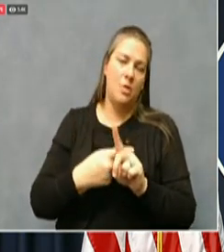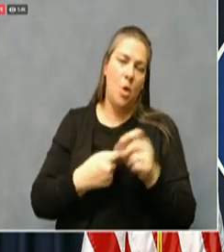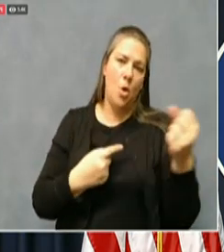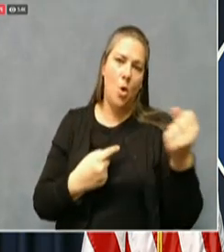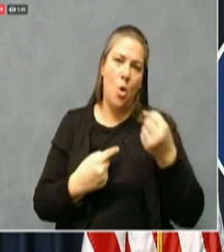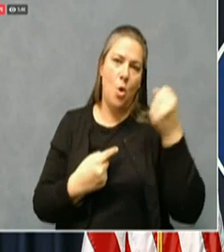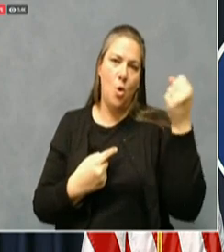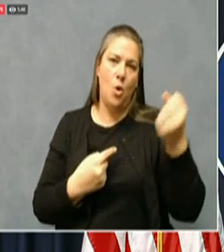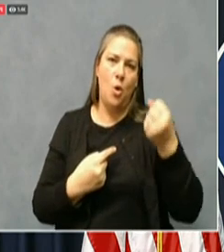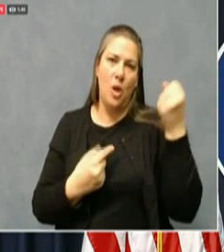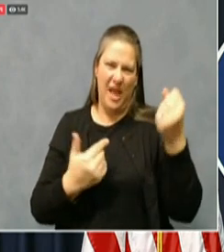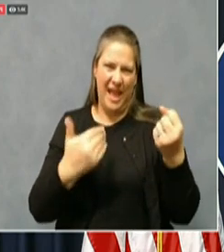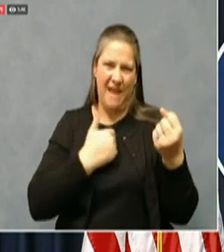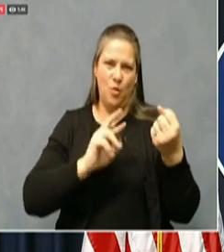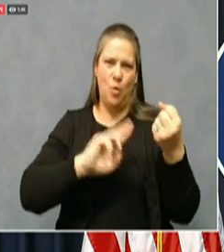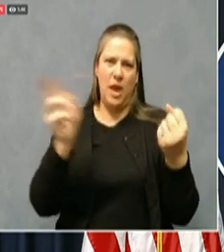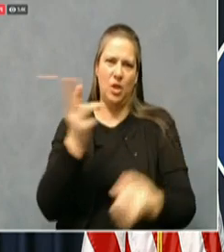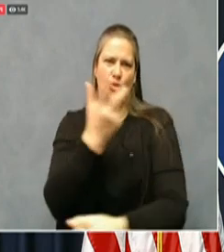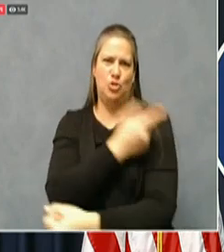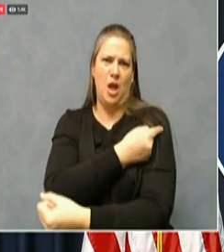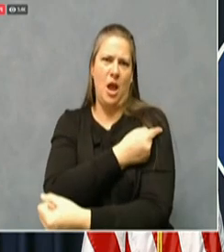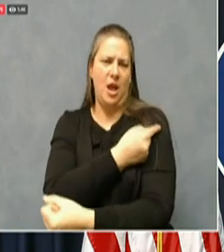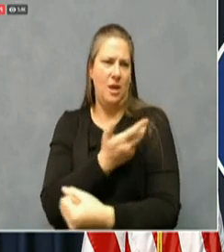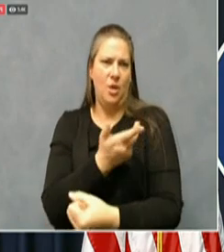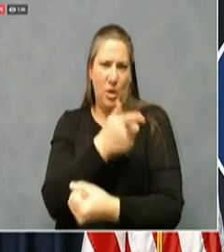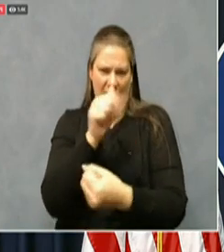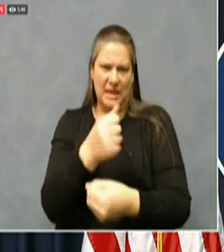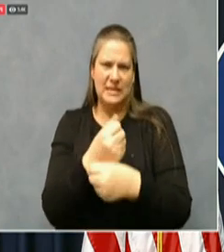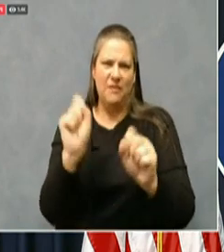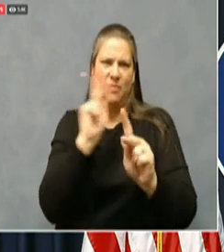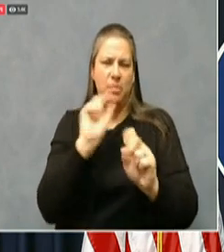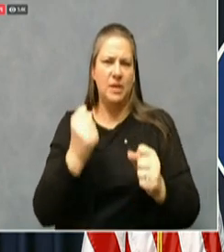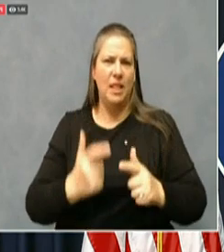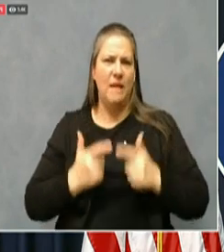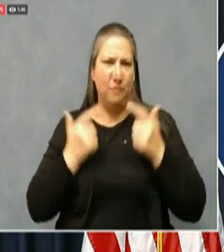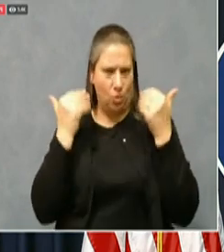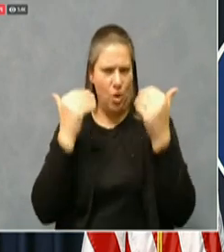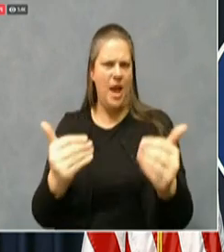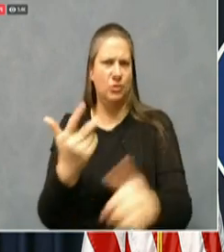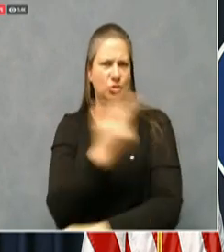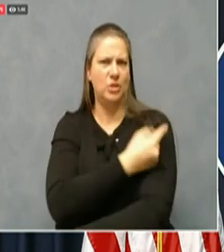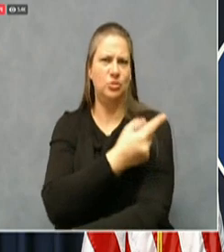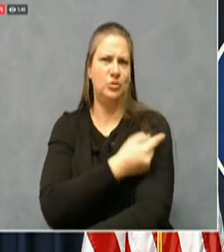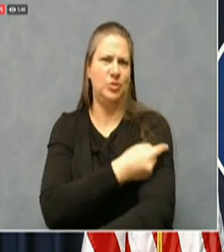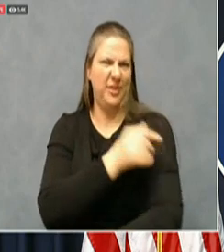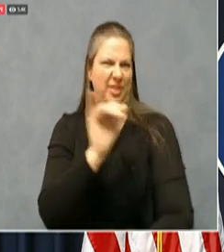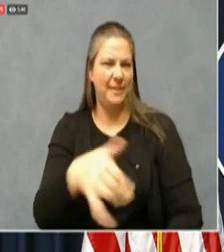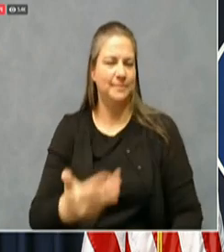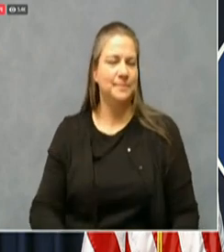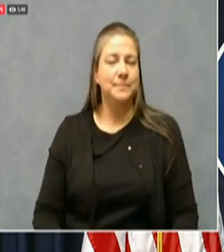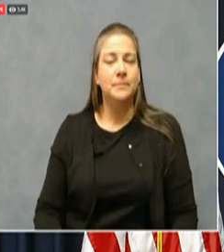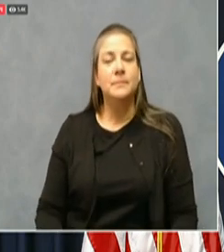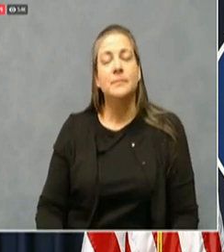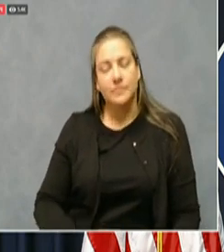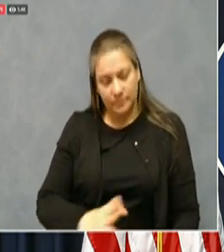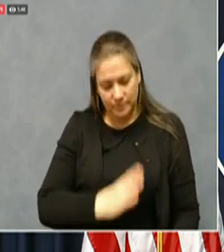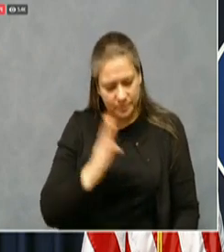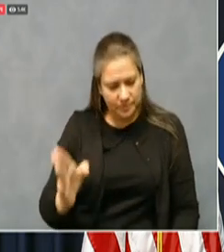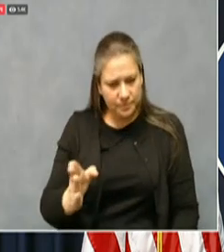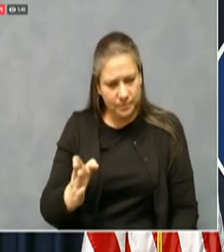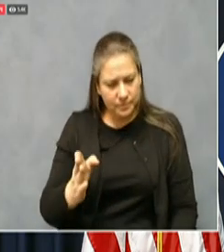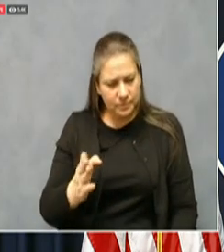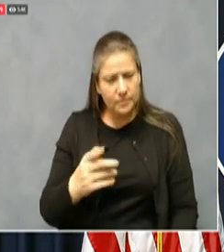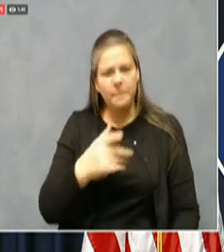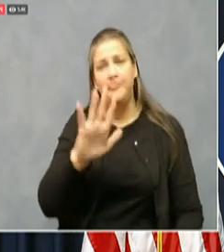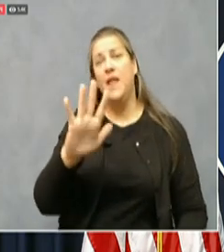we could have we could have saved somebody part of of the concerns on how we could slip. We're